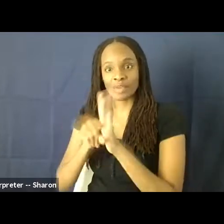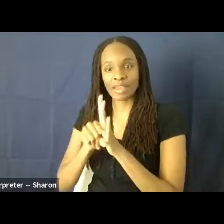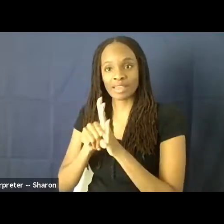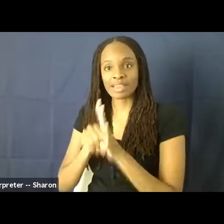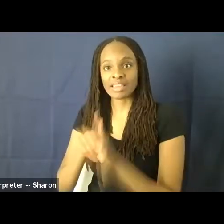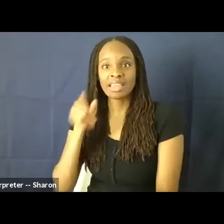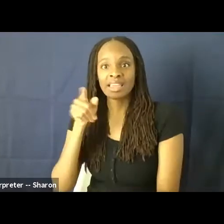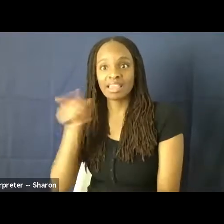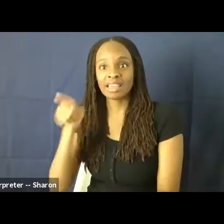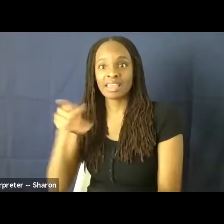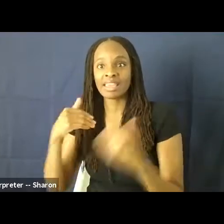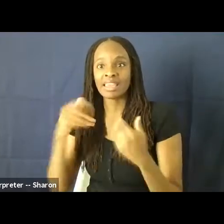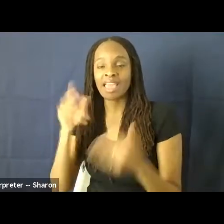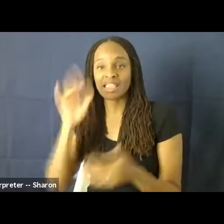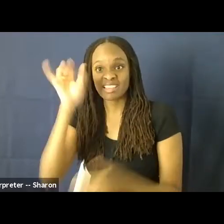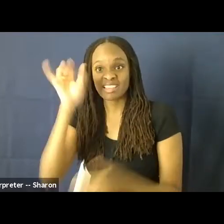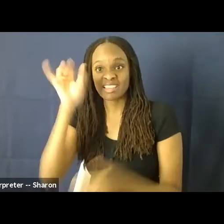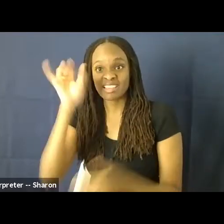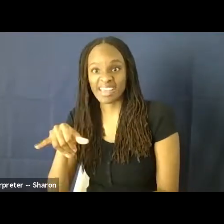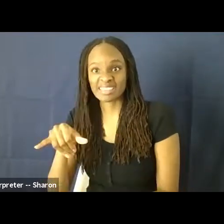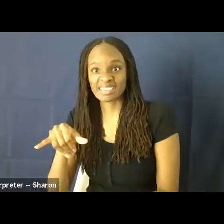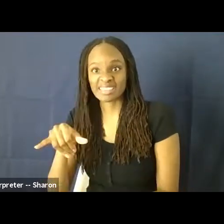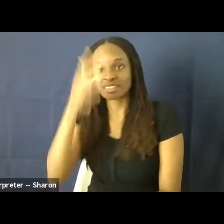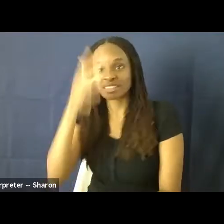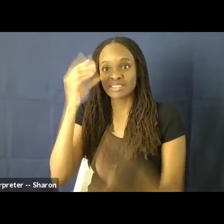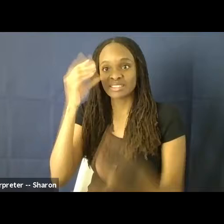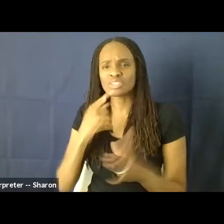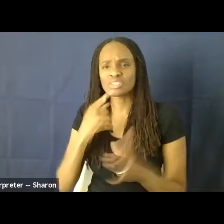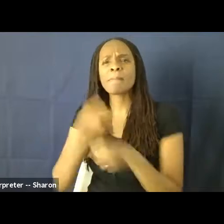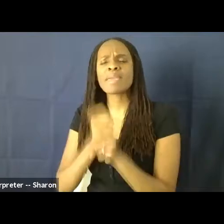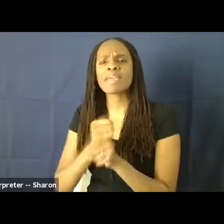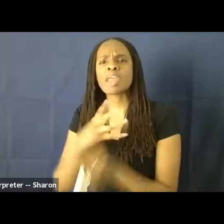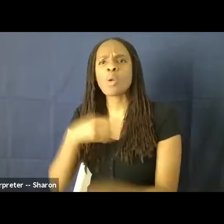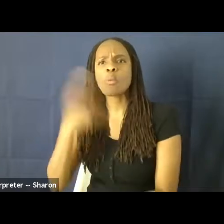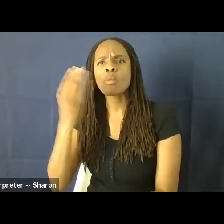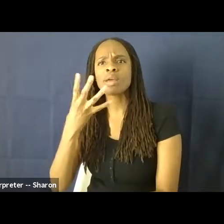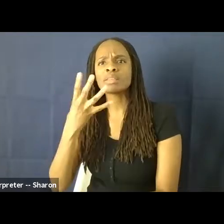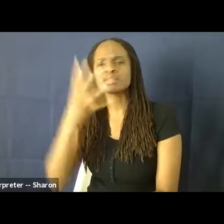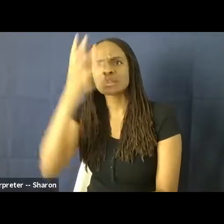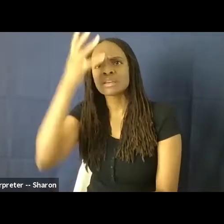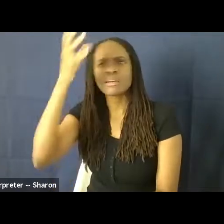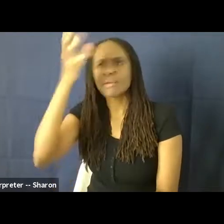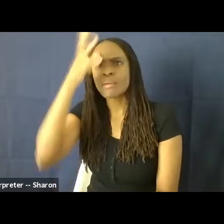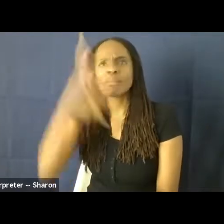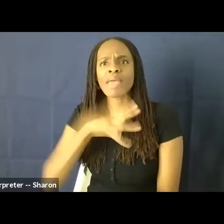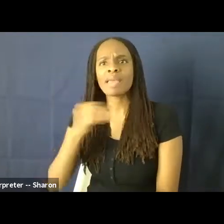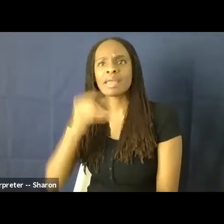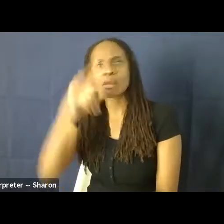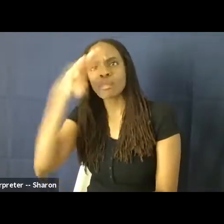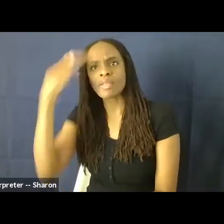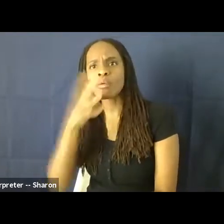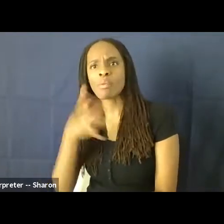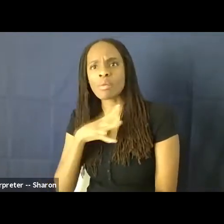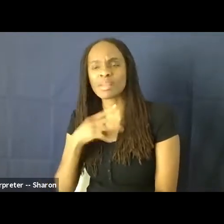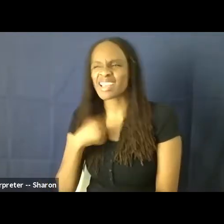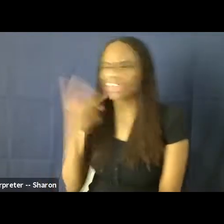it a white man and a black woman. And I went up to him and asked him why. And he said, because it wouldn't get made the other way around. And I was